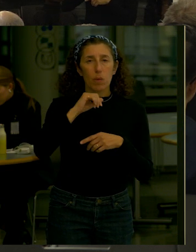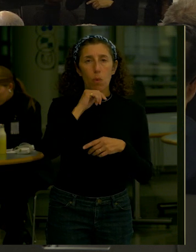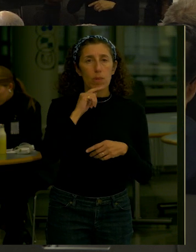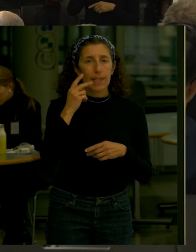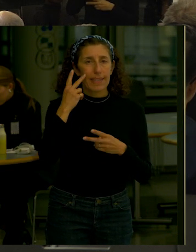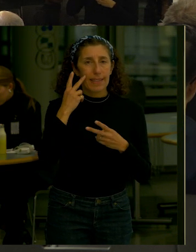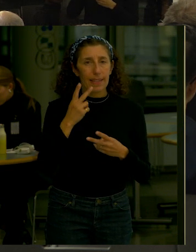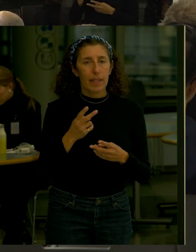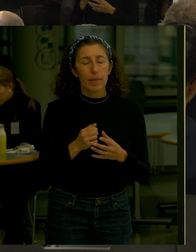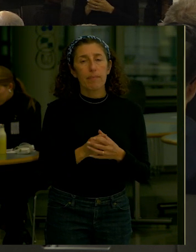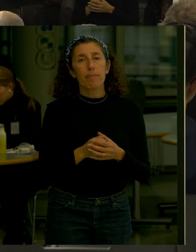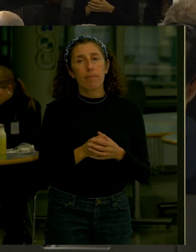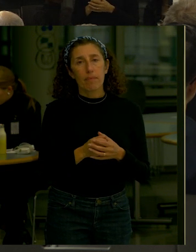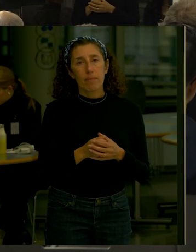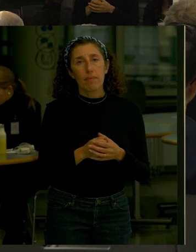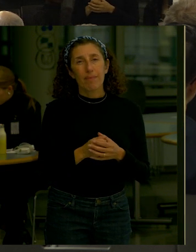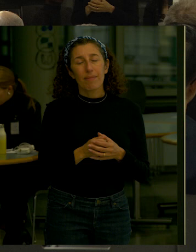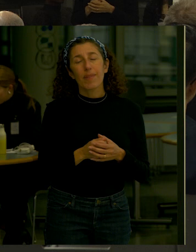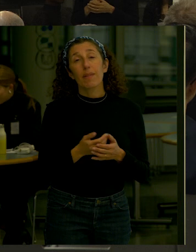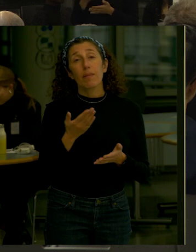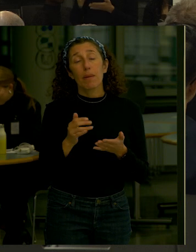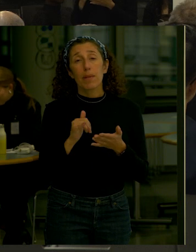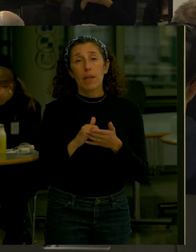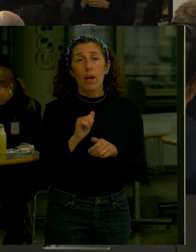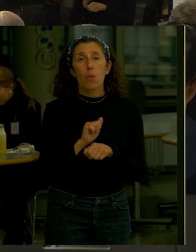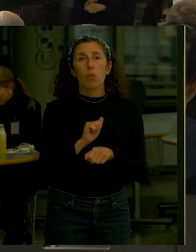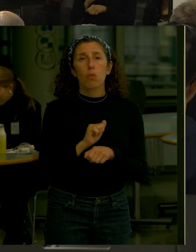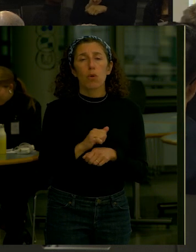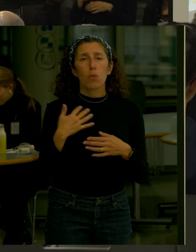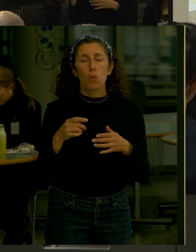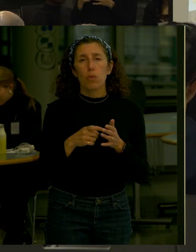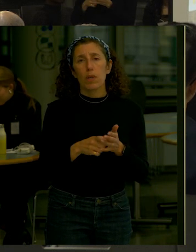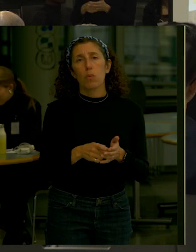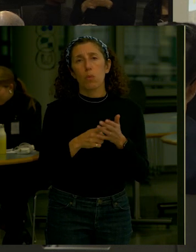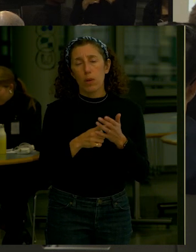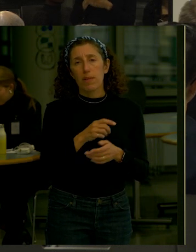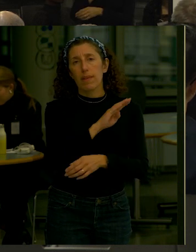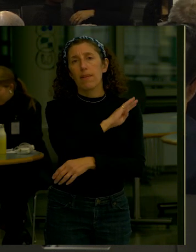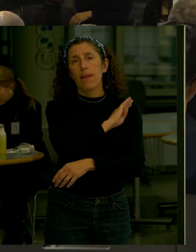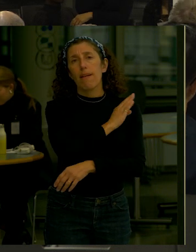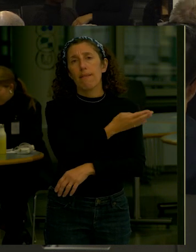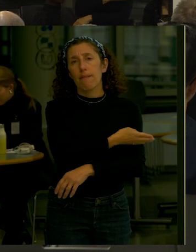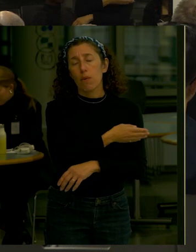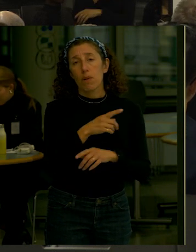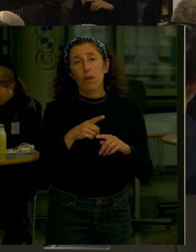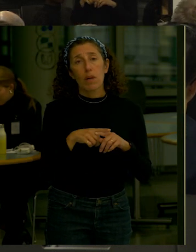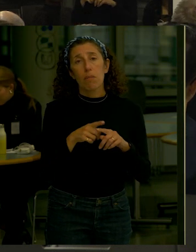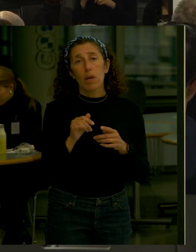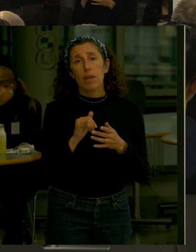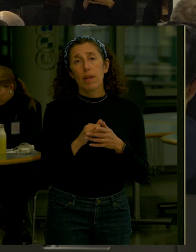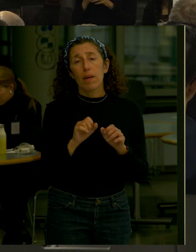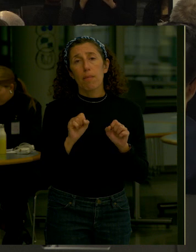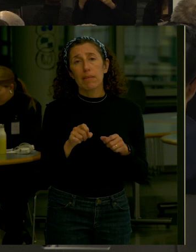more Herculean In order to be able to maintain the usable space And